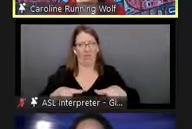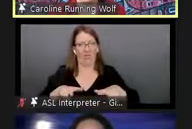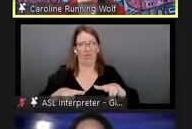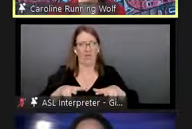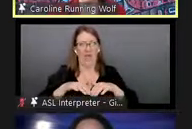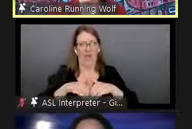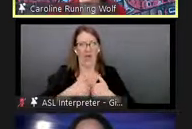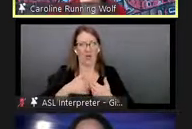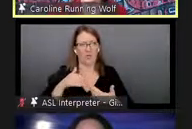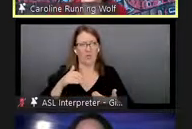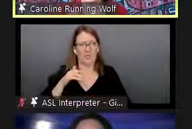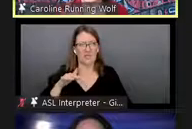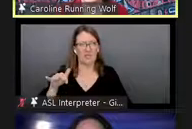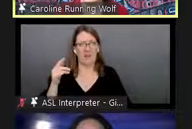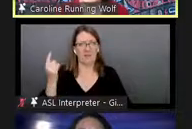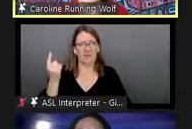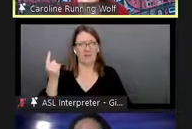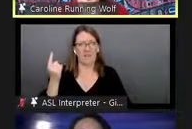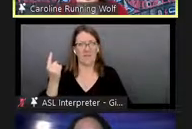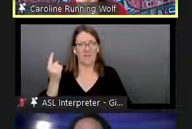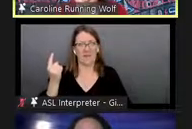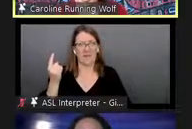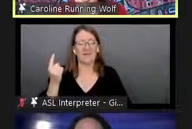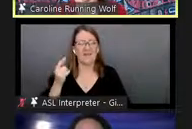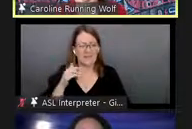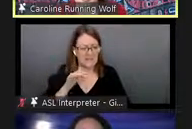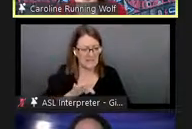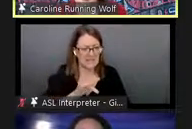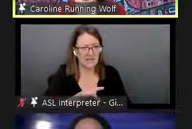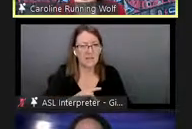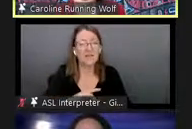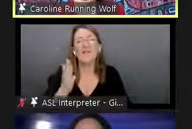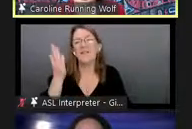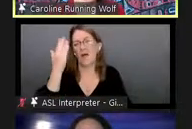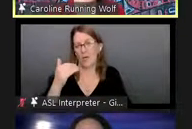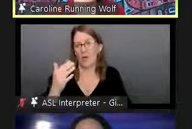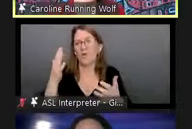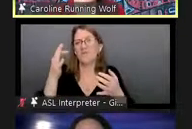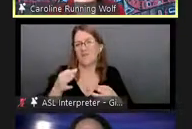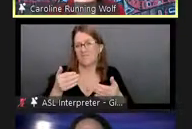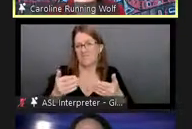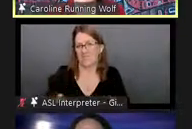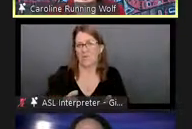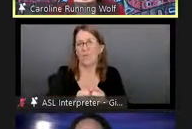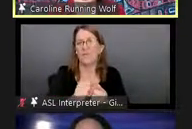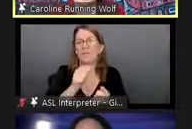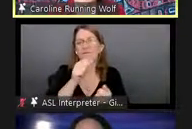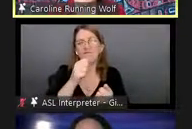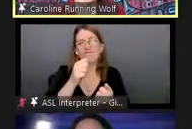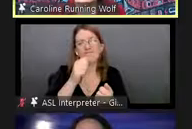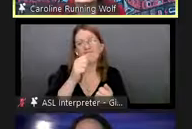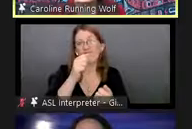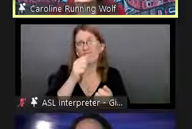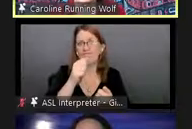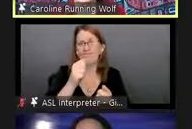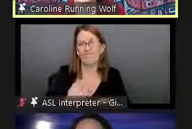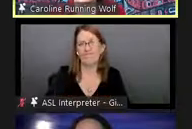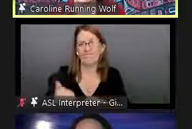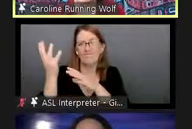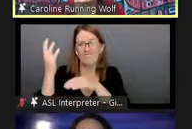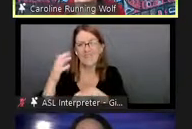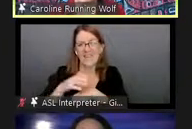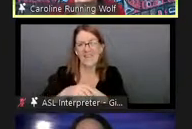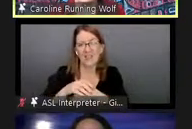to spell something and that is why we we went with uh eradicating english